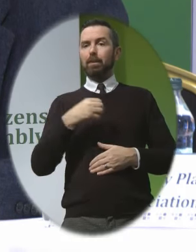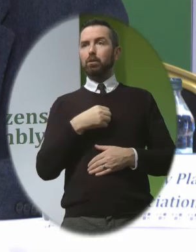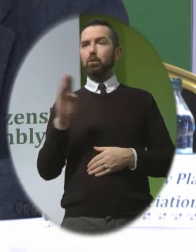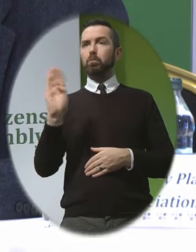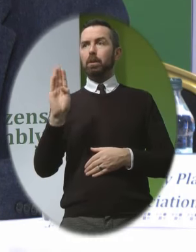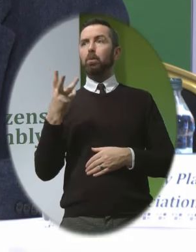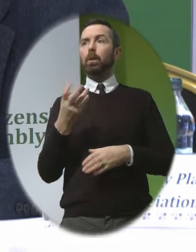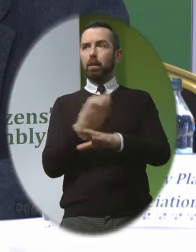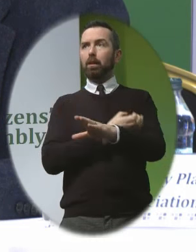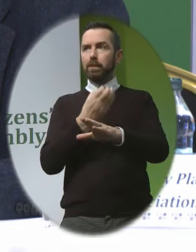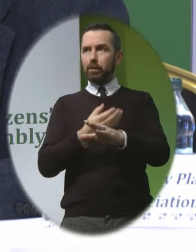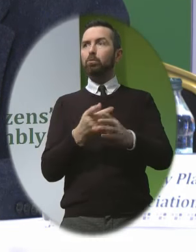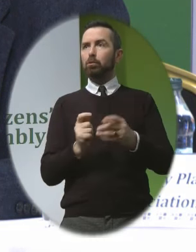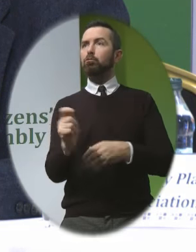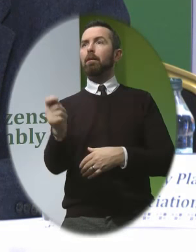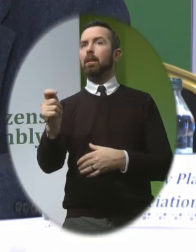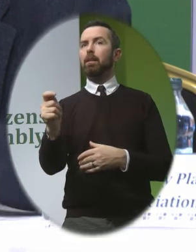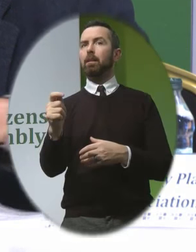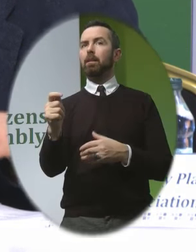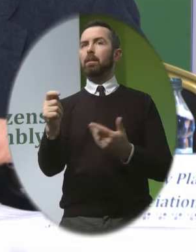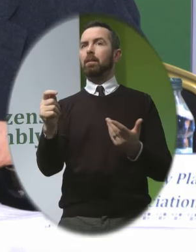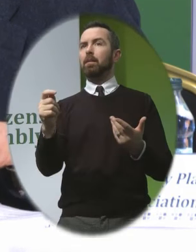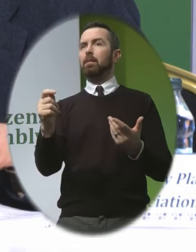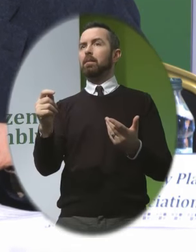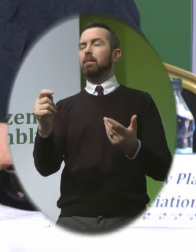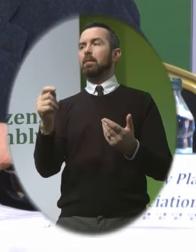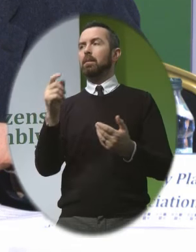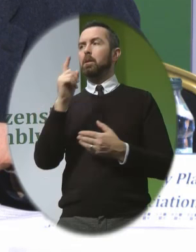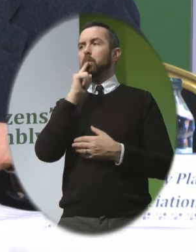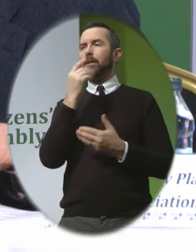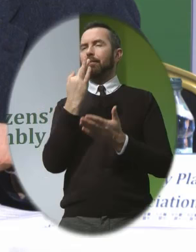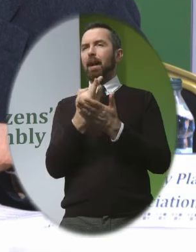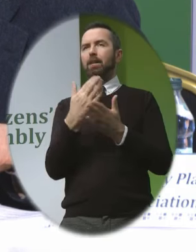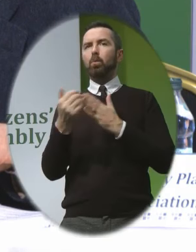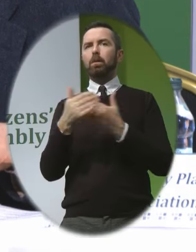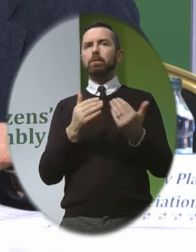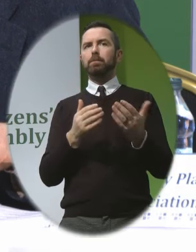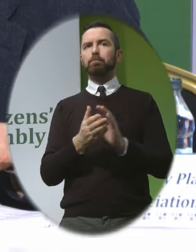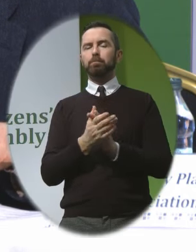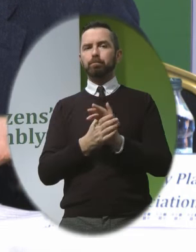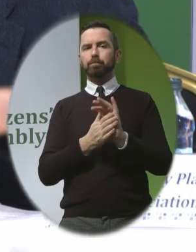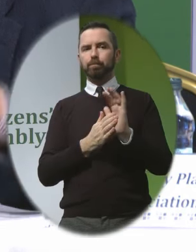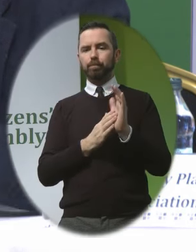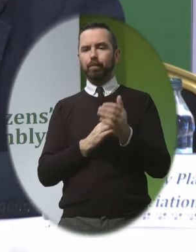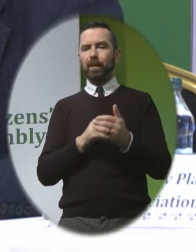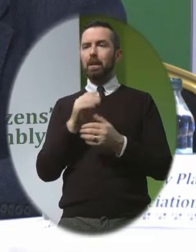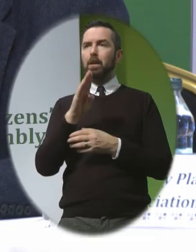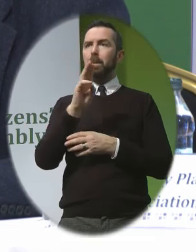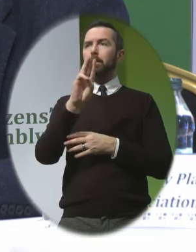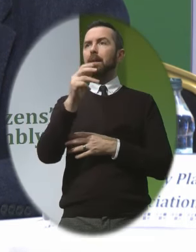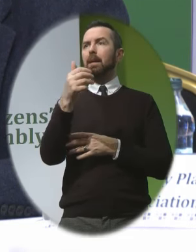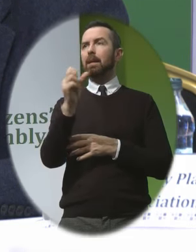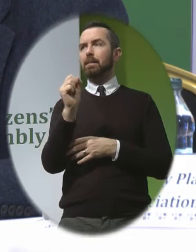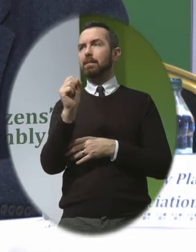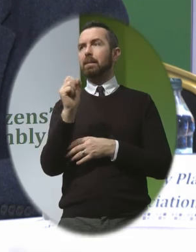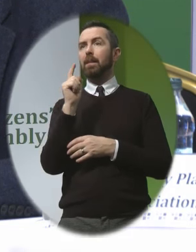Would continue to do so So, yes, the fact of the matter is that BPAS is